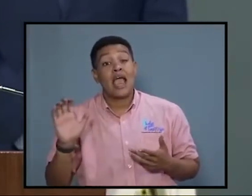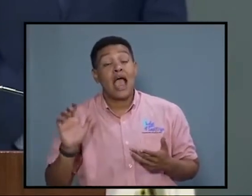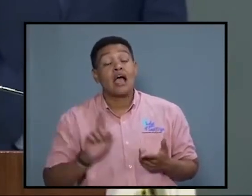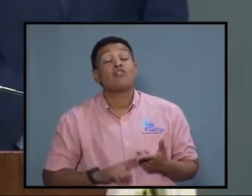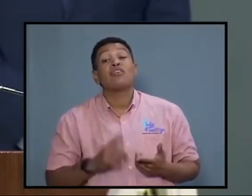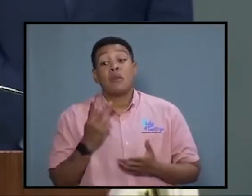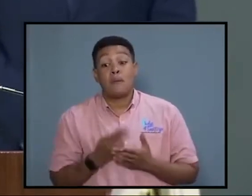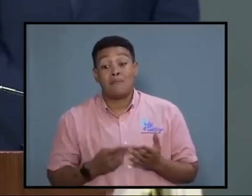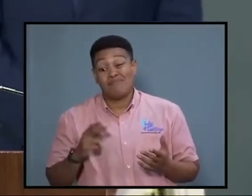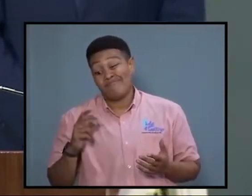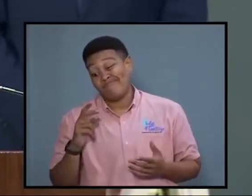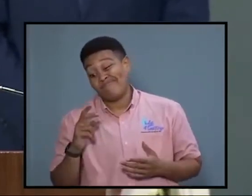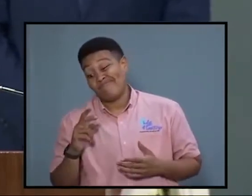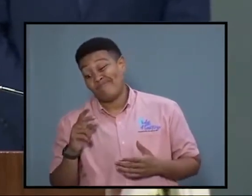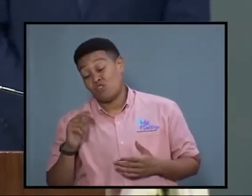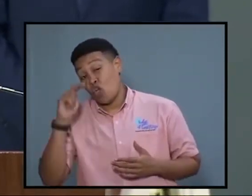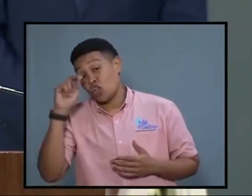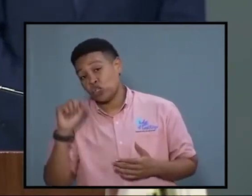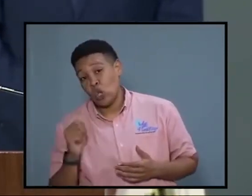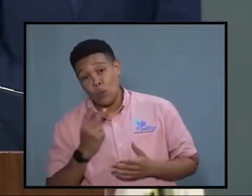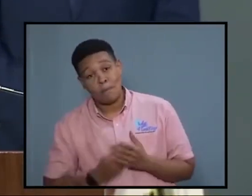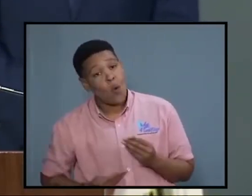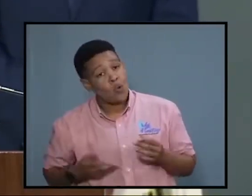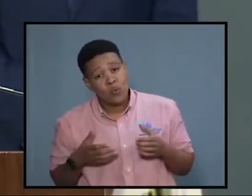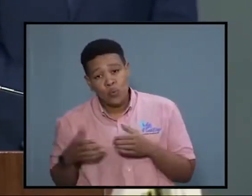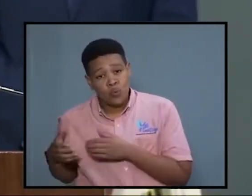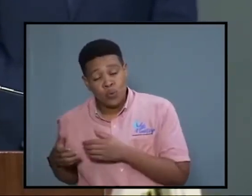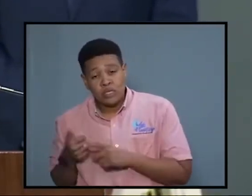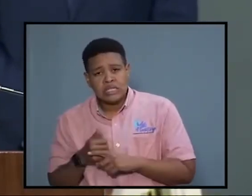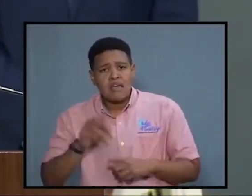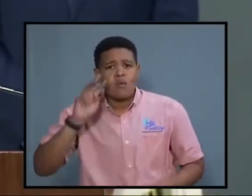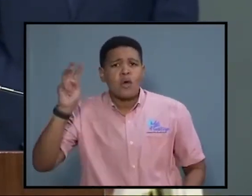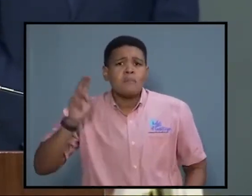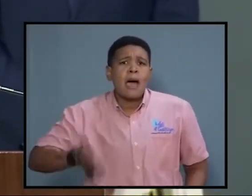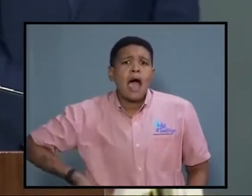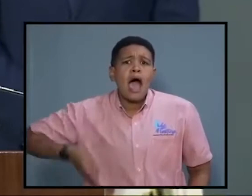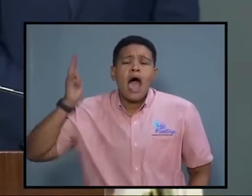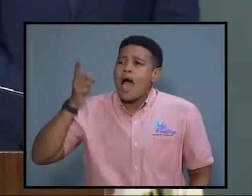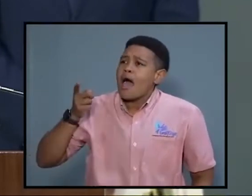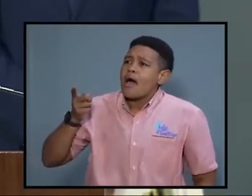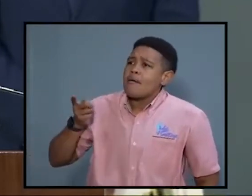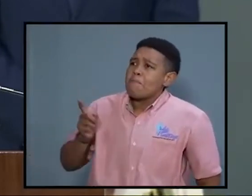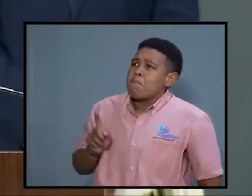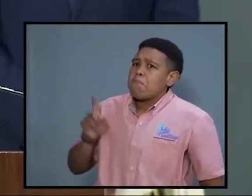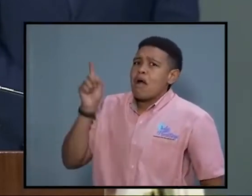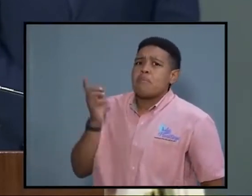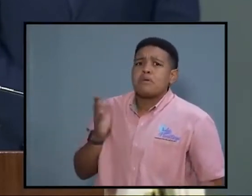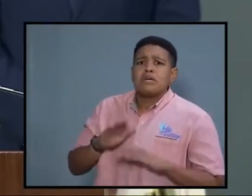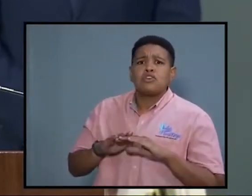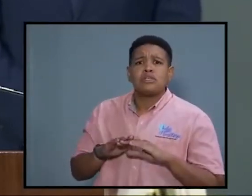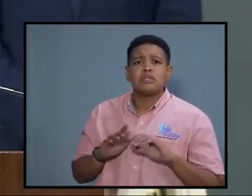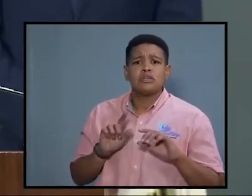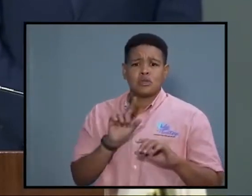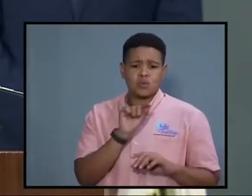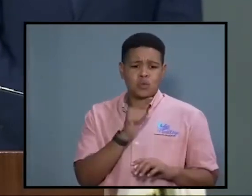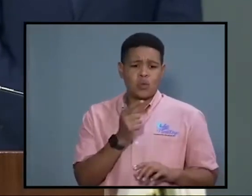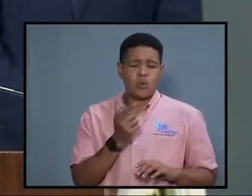divisions north and south. Westmoreland had the highest increase in homicides in 2020 and over 2020.